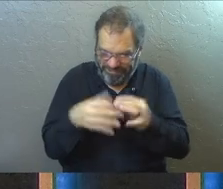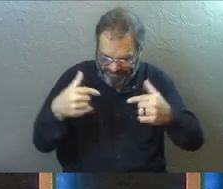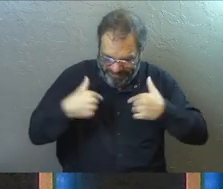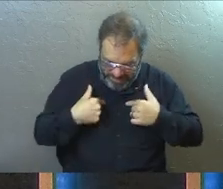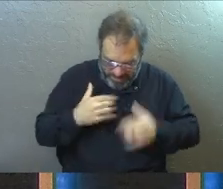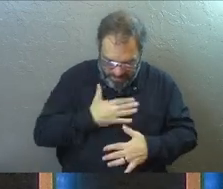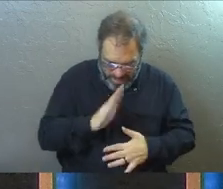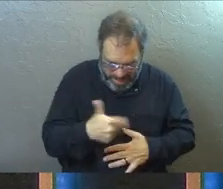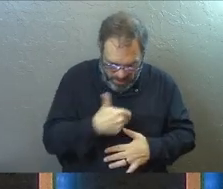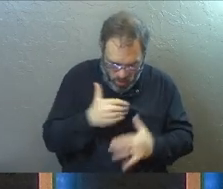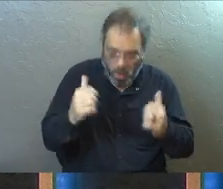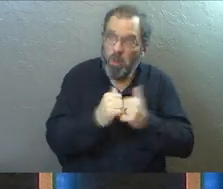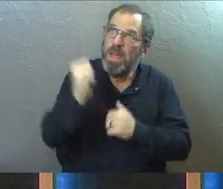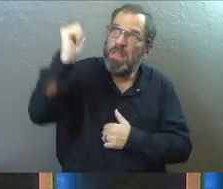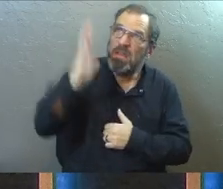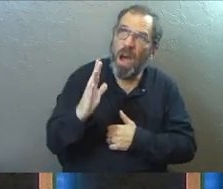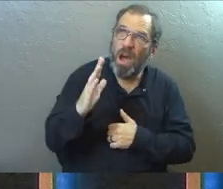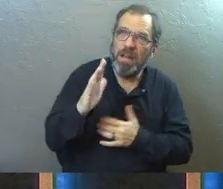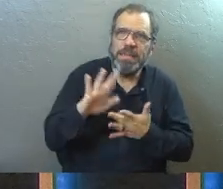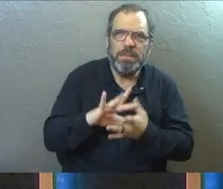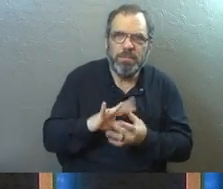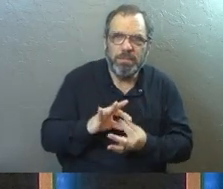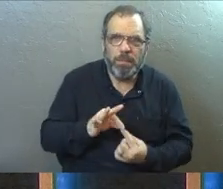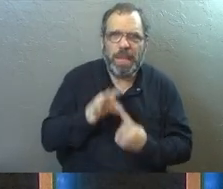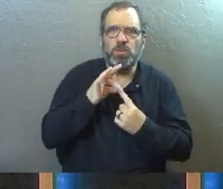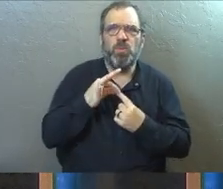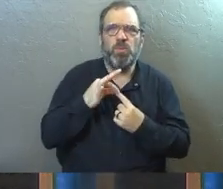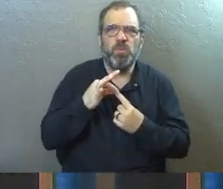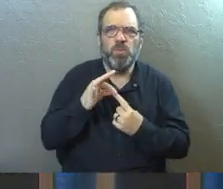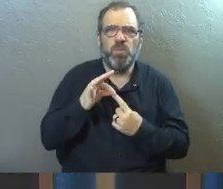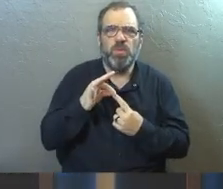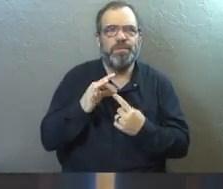my soul to God in a special way.